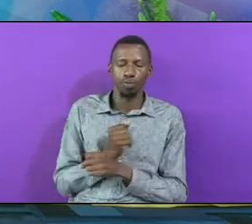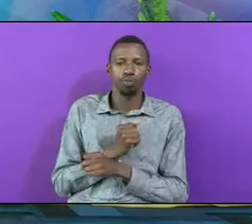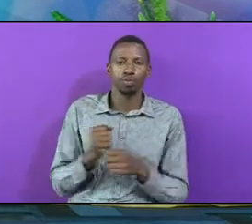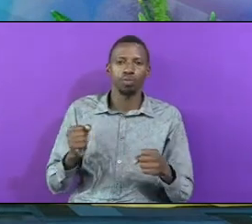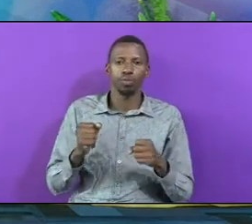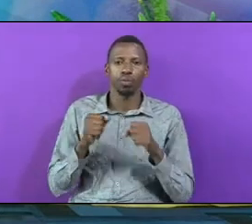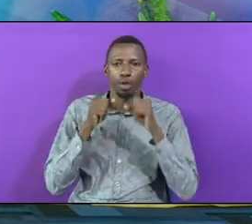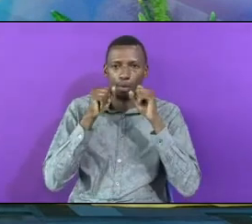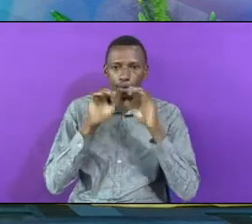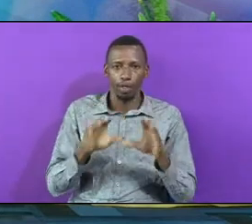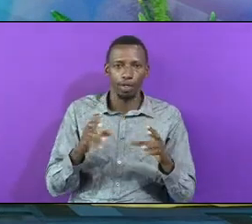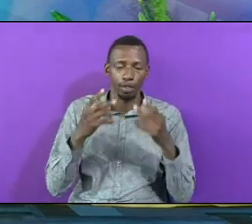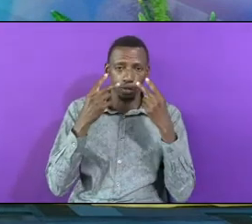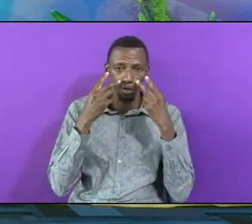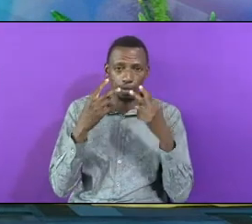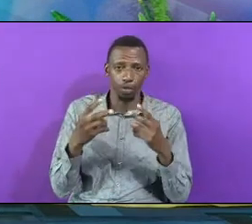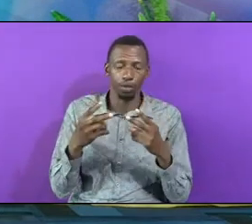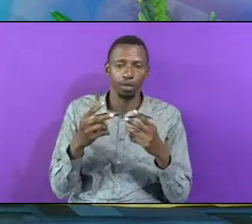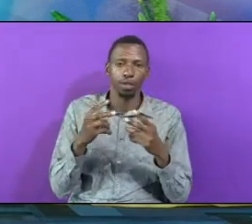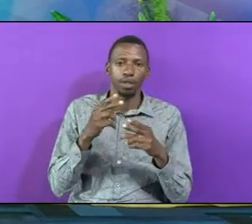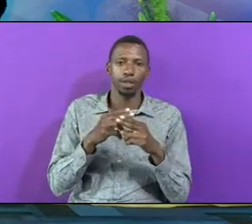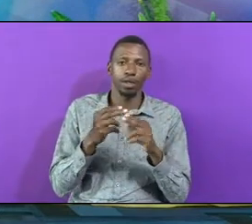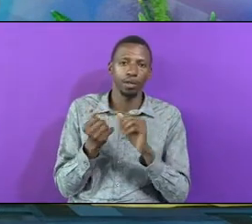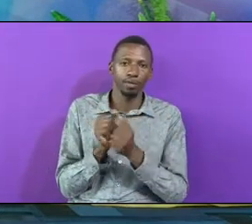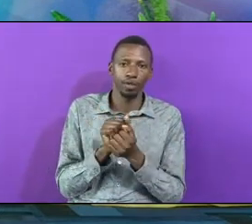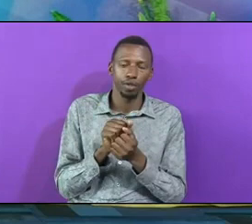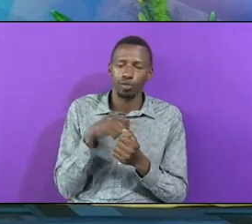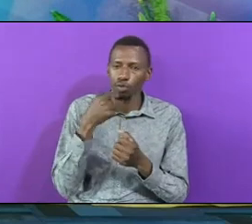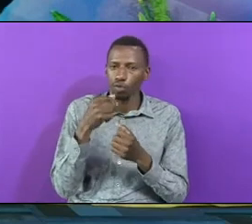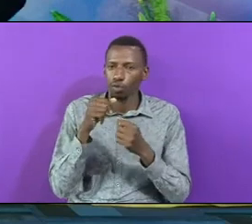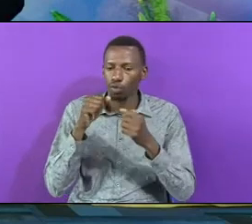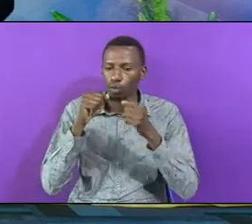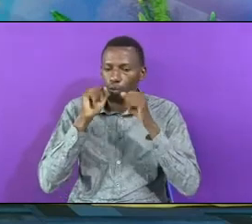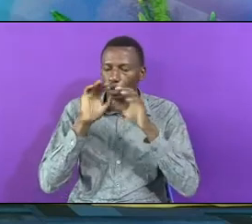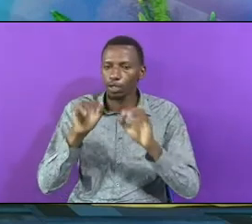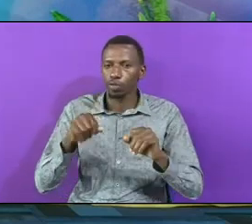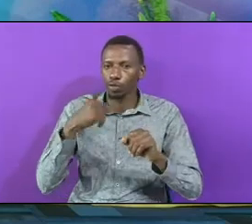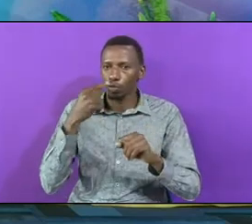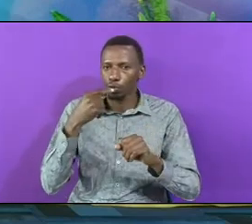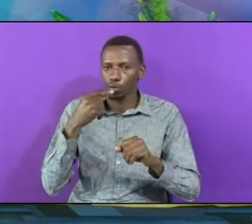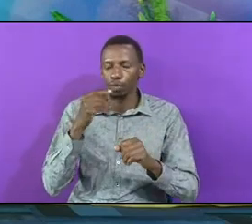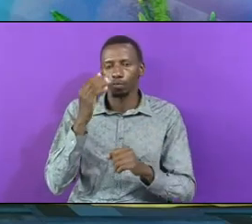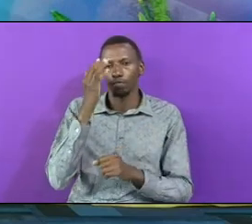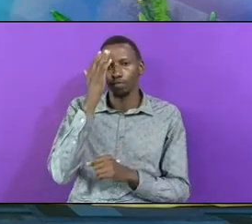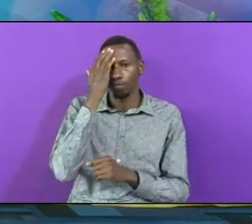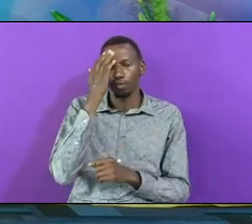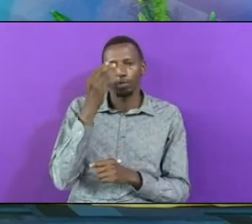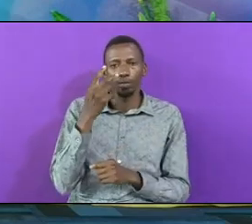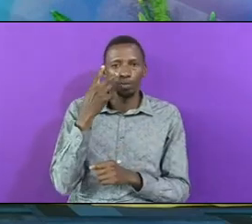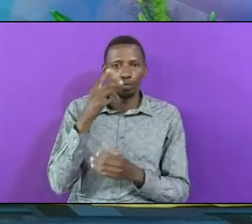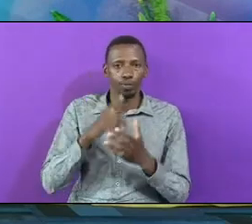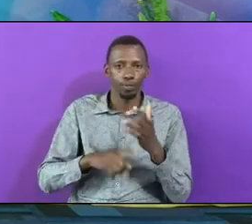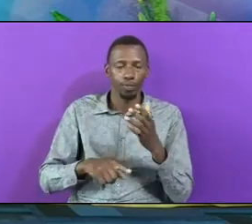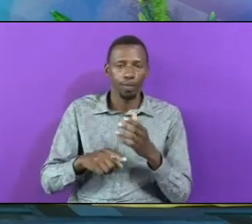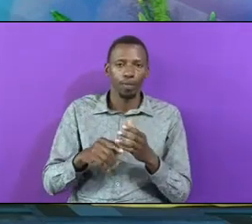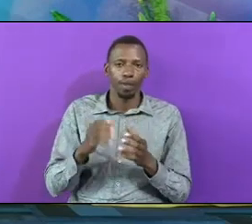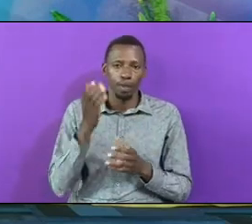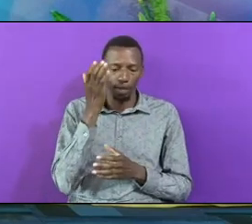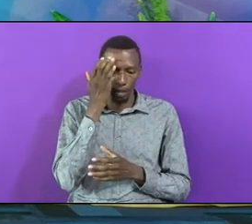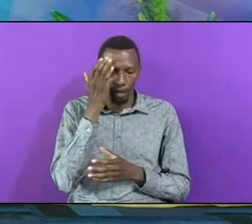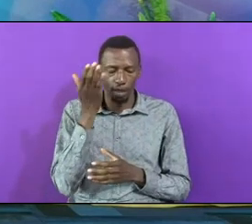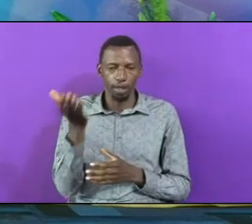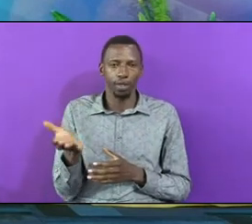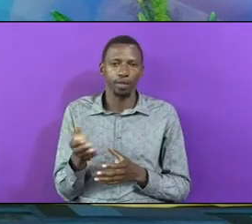Jacobo Cannot Bless The One Who Can Bless Is Who Israel So We See That Israel Then Joseph